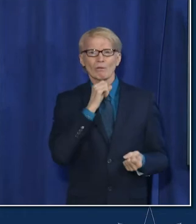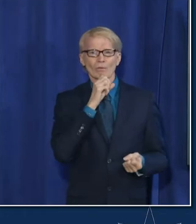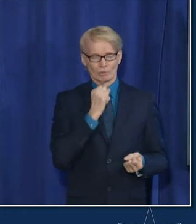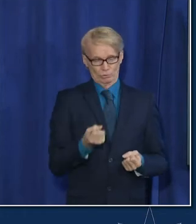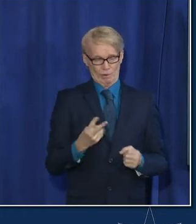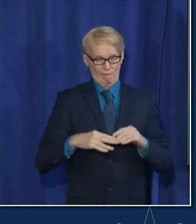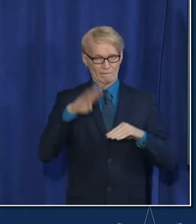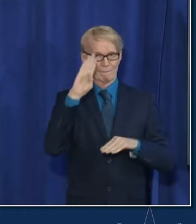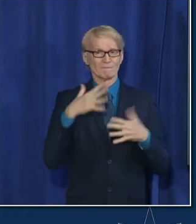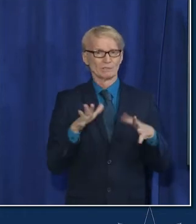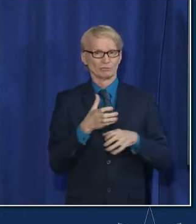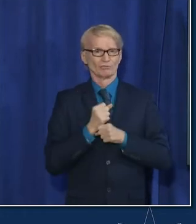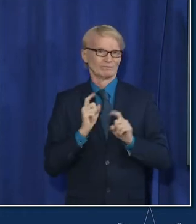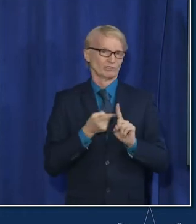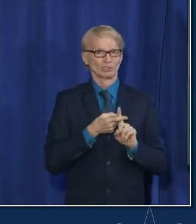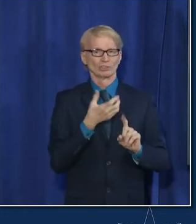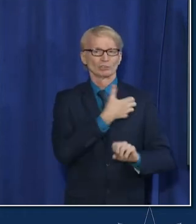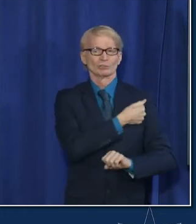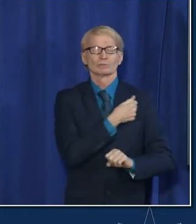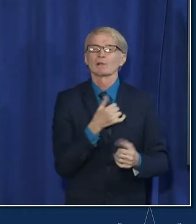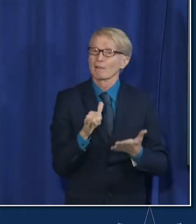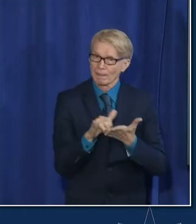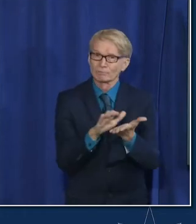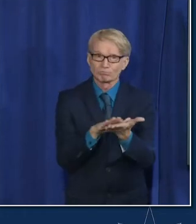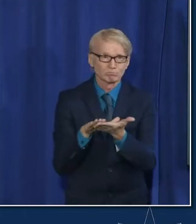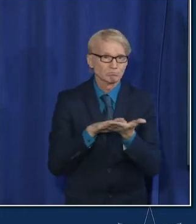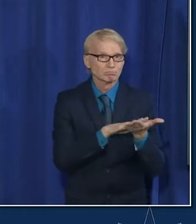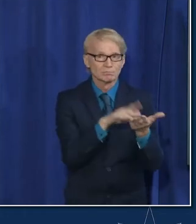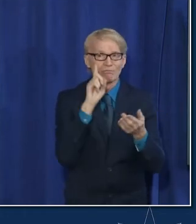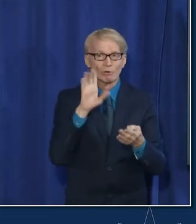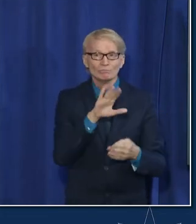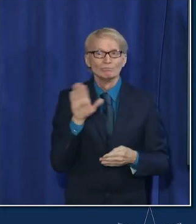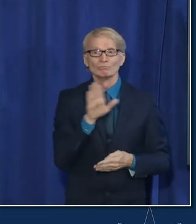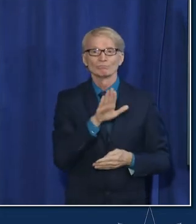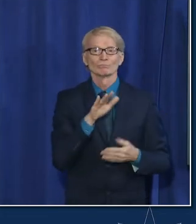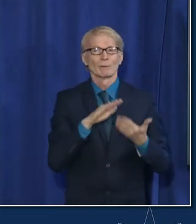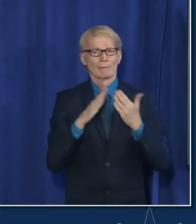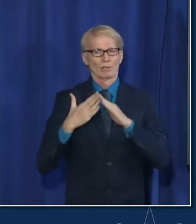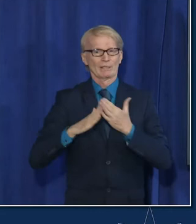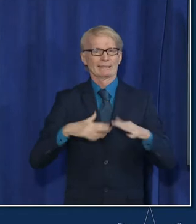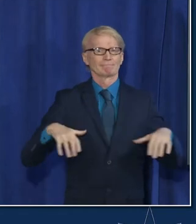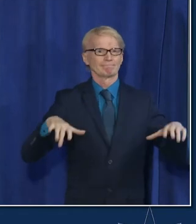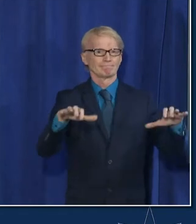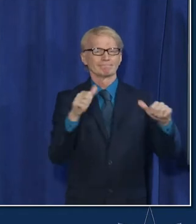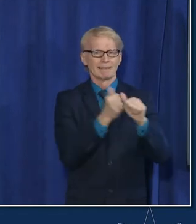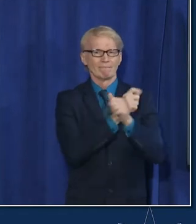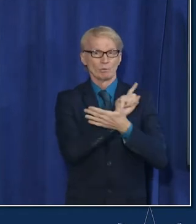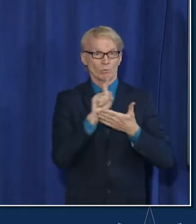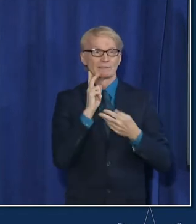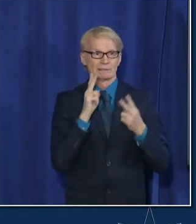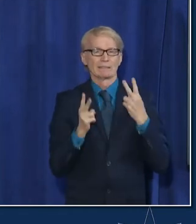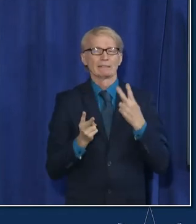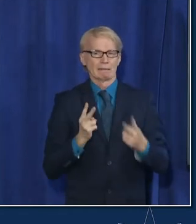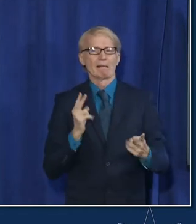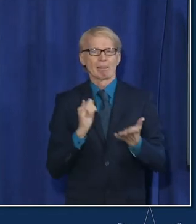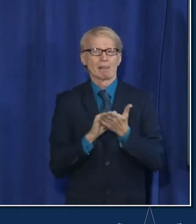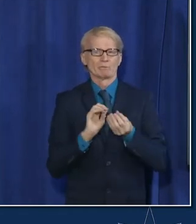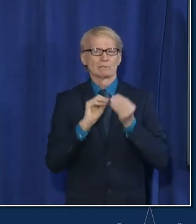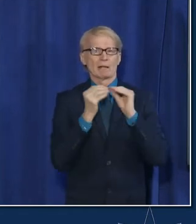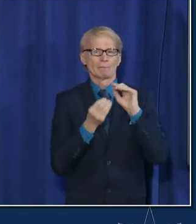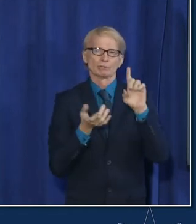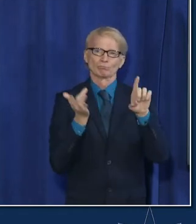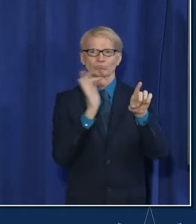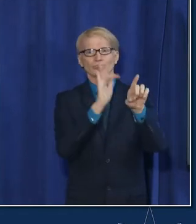having had that first dose so congrats to all of those community areas every single week we are seeing communities hit these important